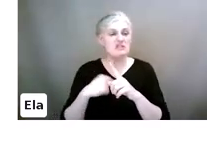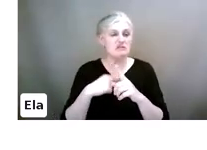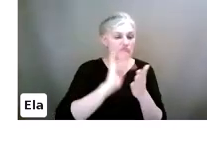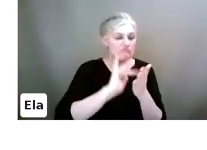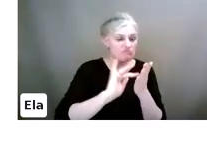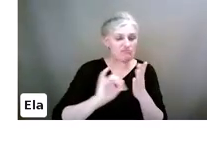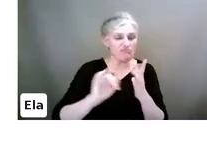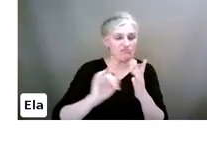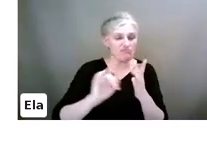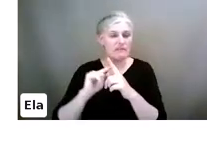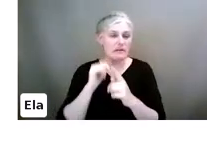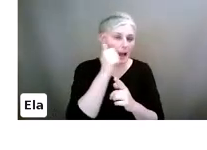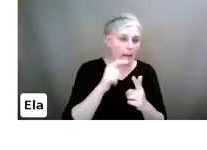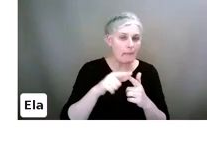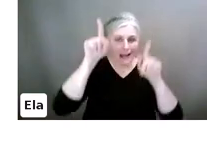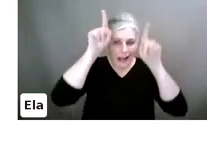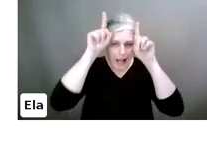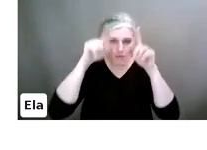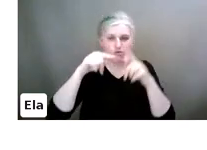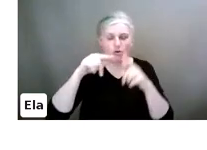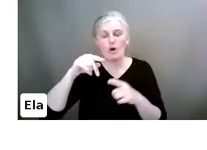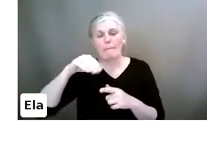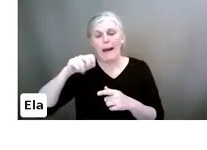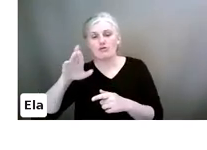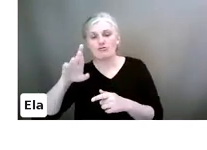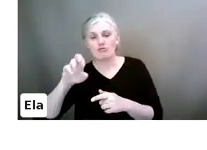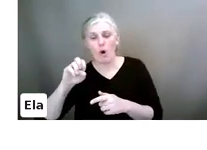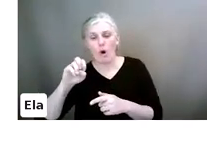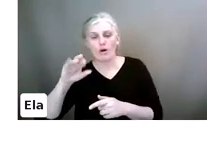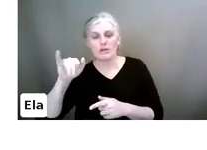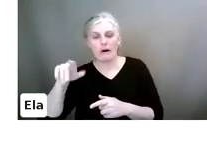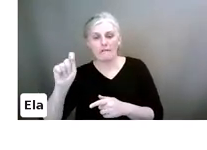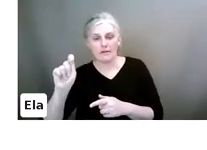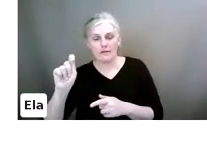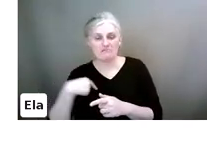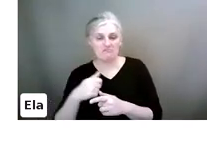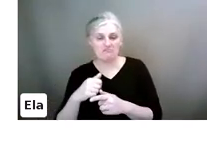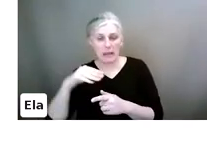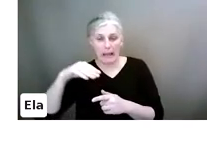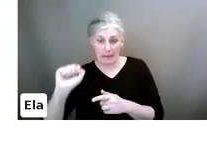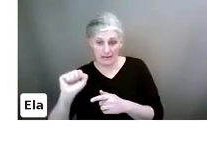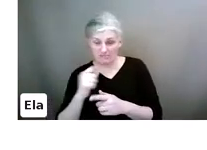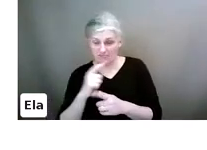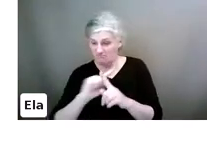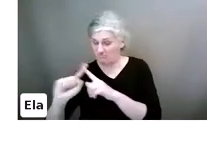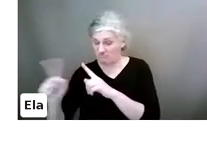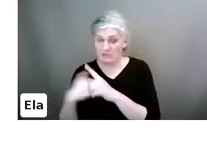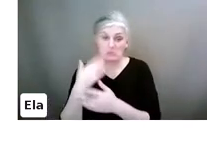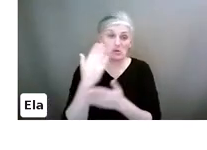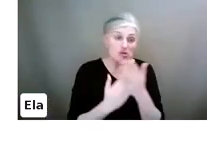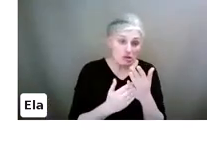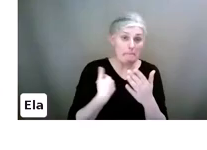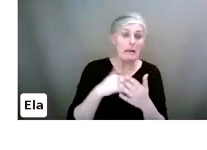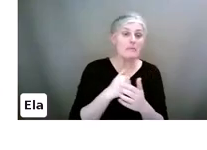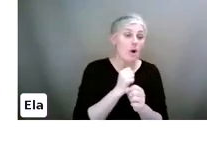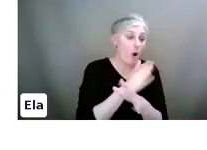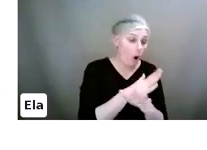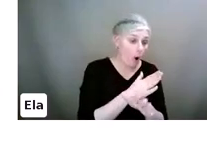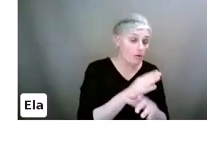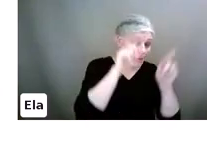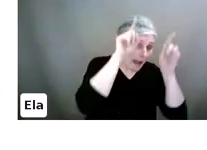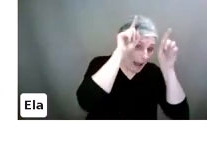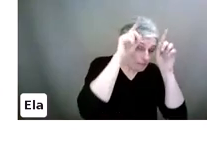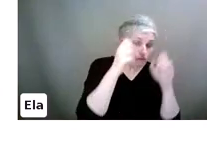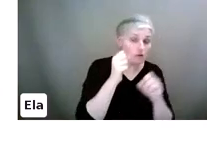mix of all. Some houses are just iPhones, iPads. Some are Android, all Android, and some are a mix. OK.